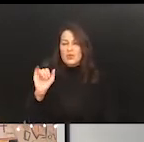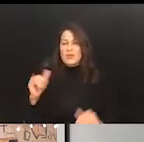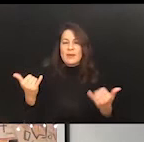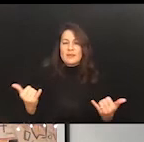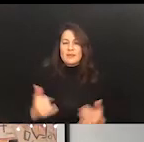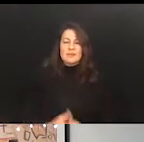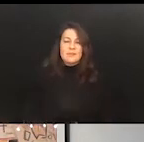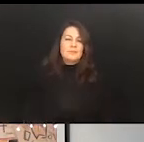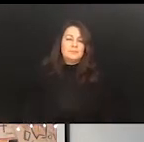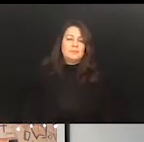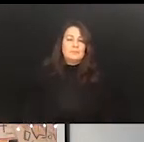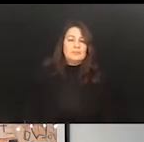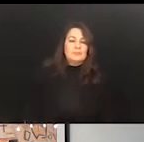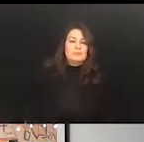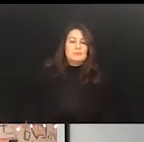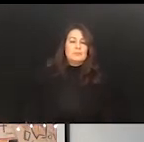and advance the slide.